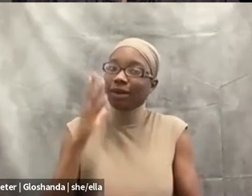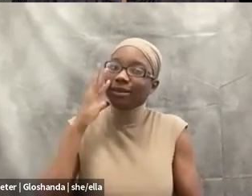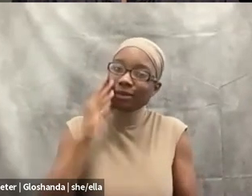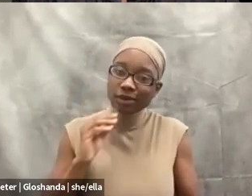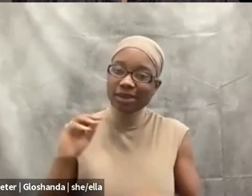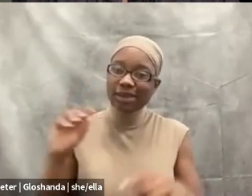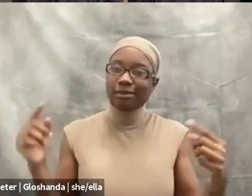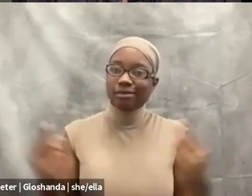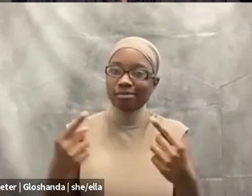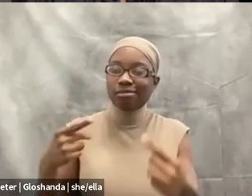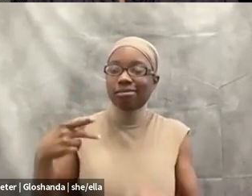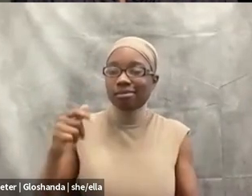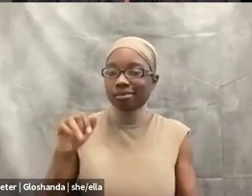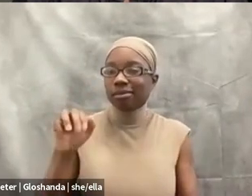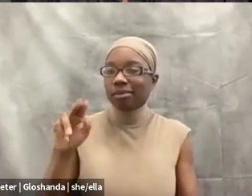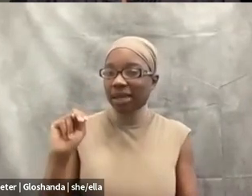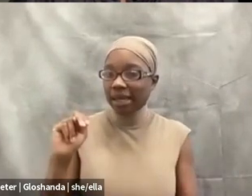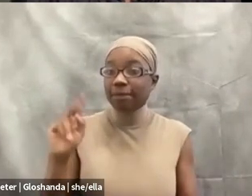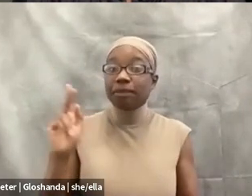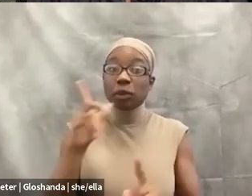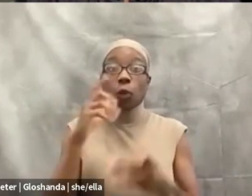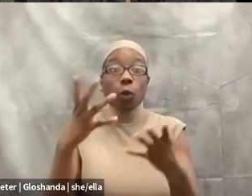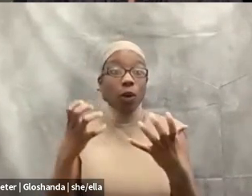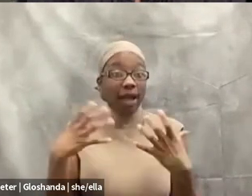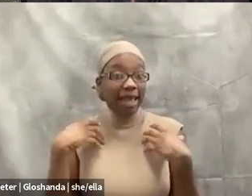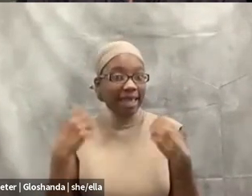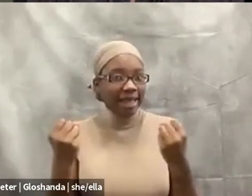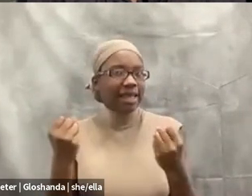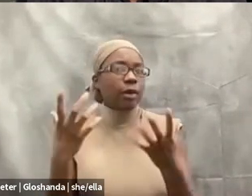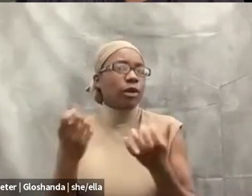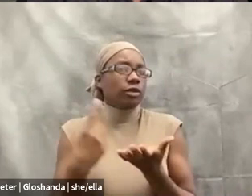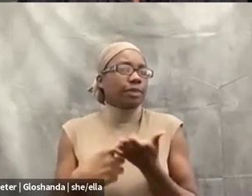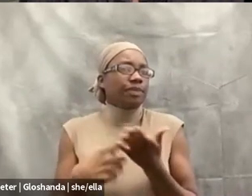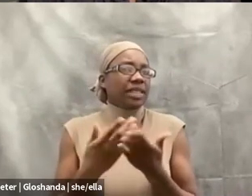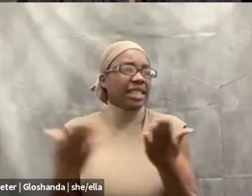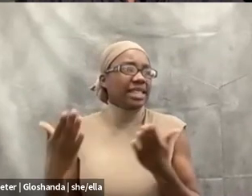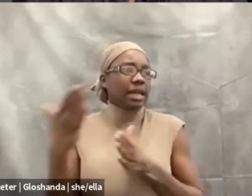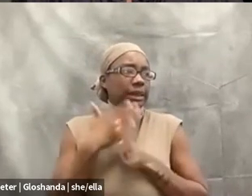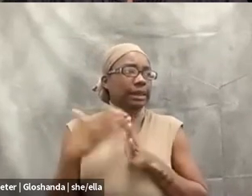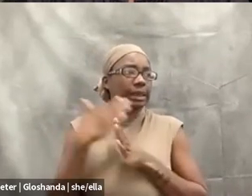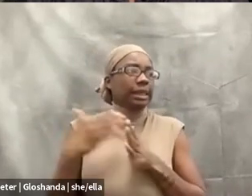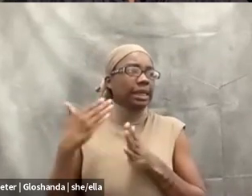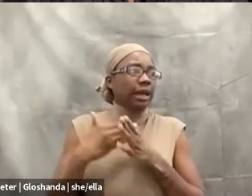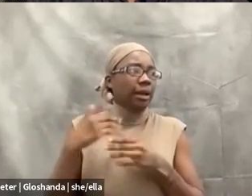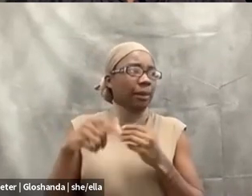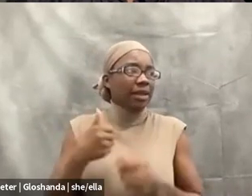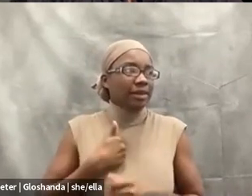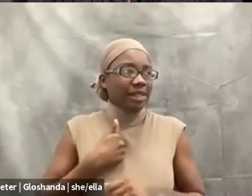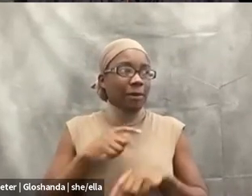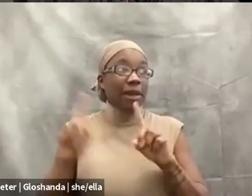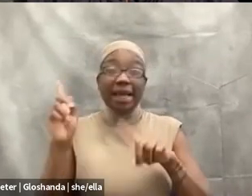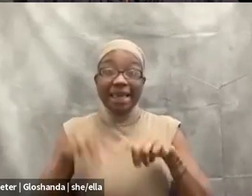who want healing, who want to talk about the things that are troubling them about themselves, but can't because it means going to jail.